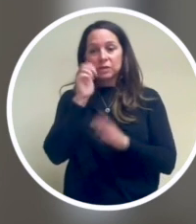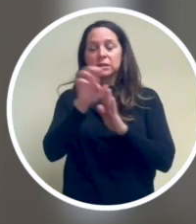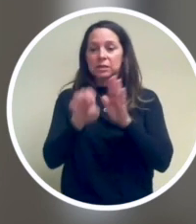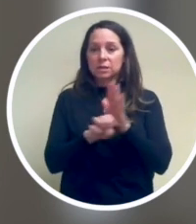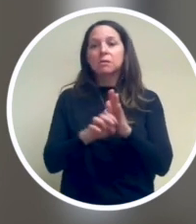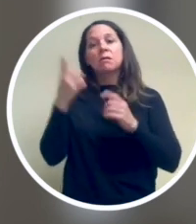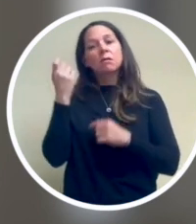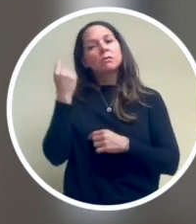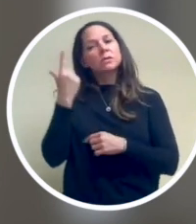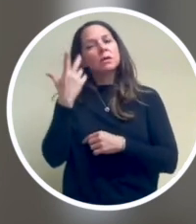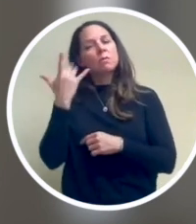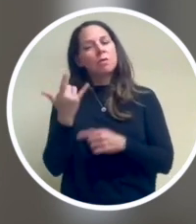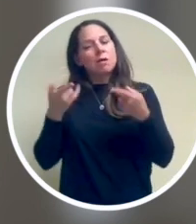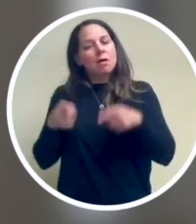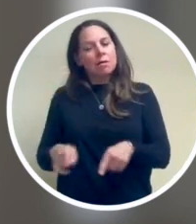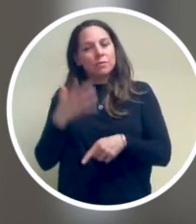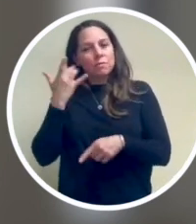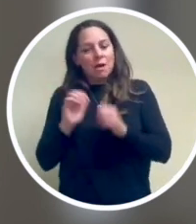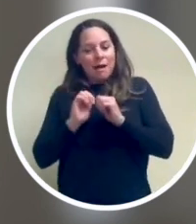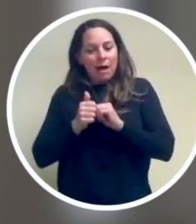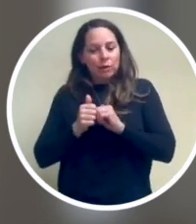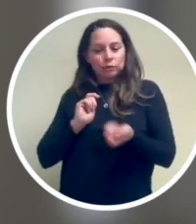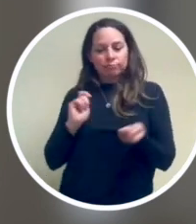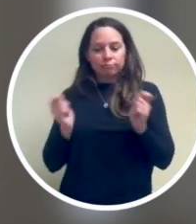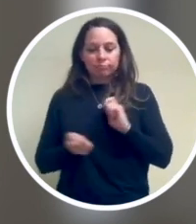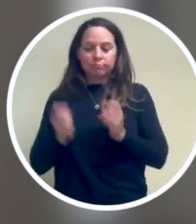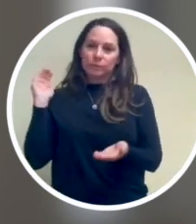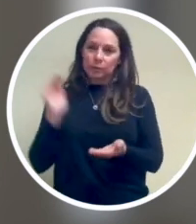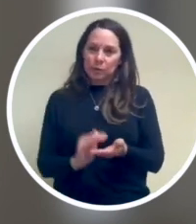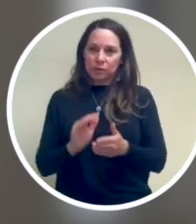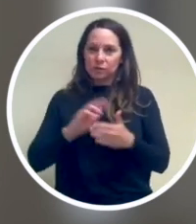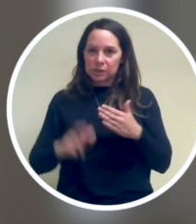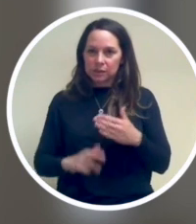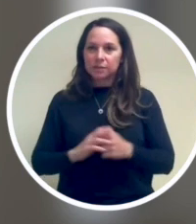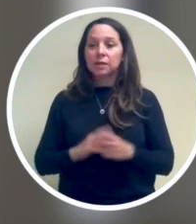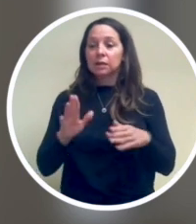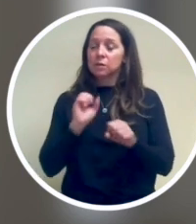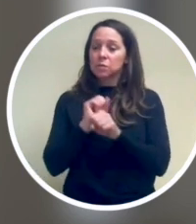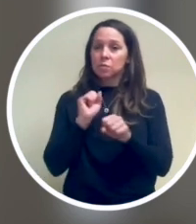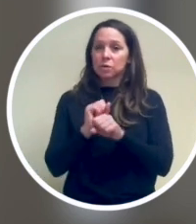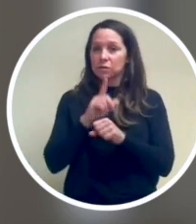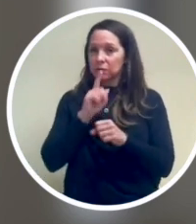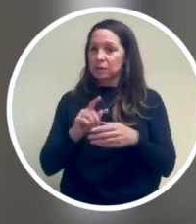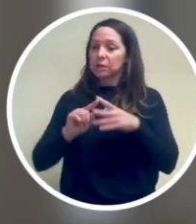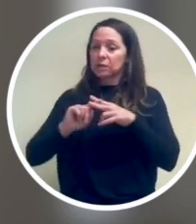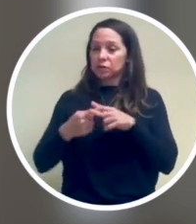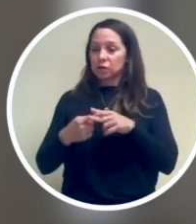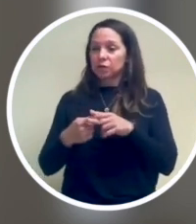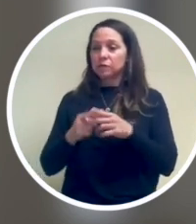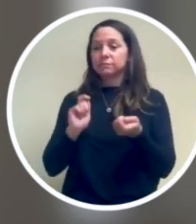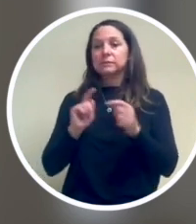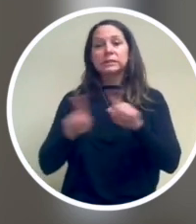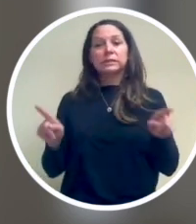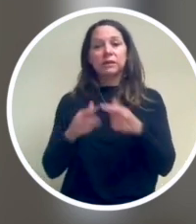race and ethnicity, understand why this happens, and to explore how to mitigate those effects. Their work has already